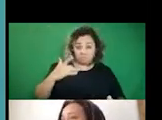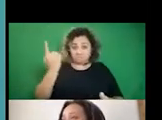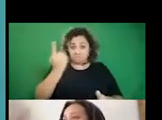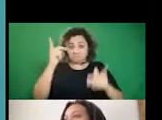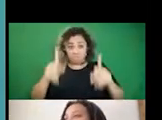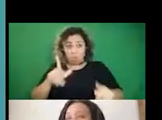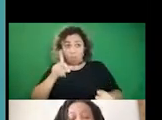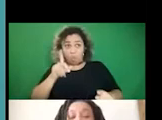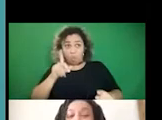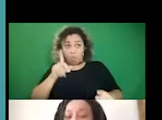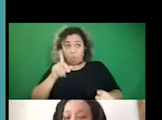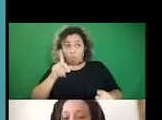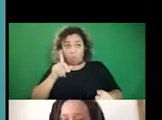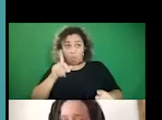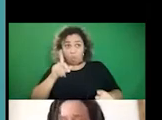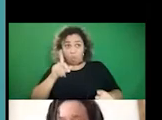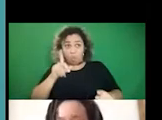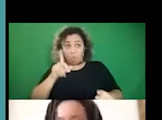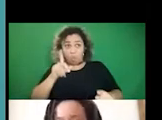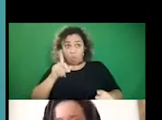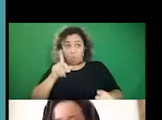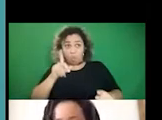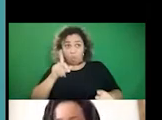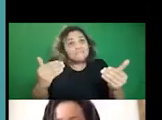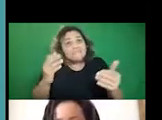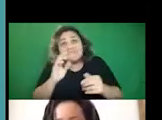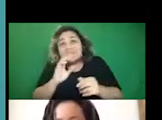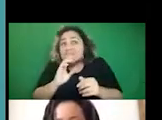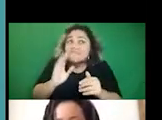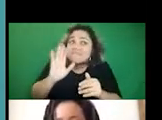compelled to come off mute?